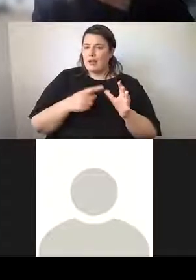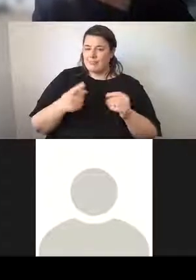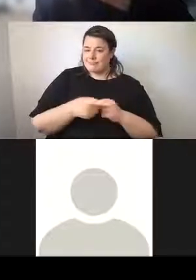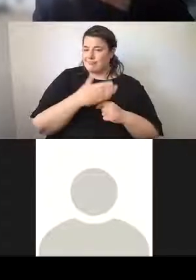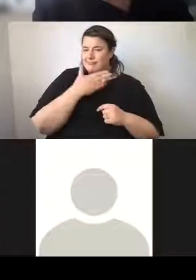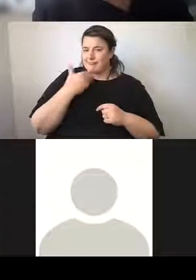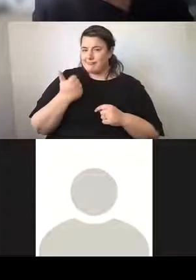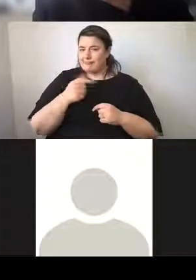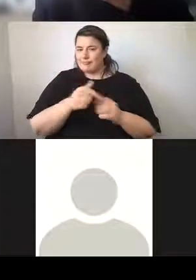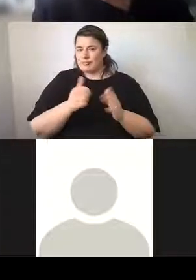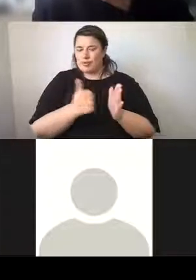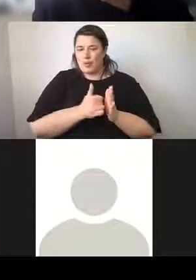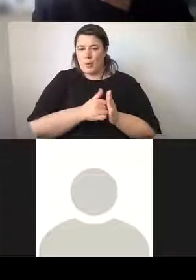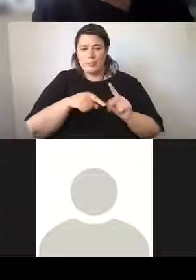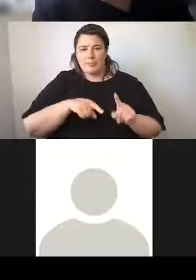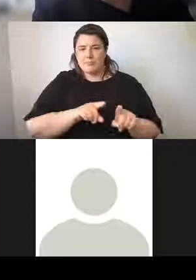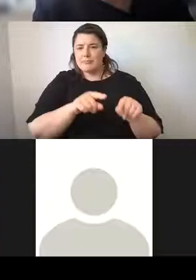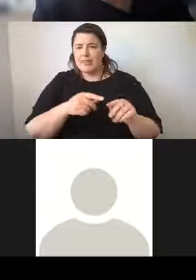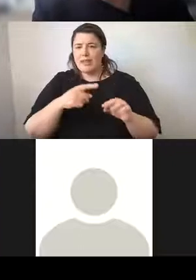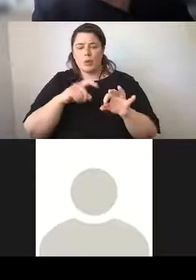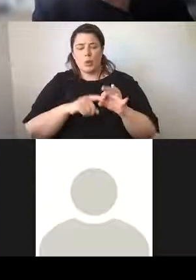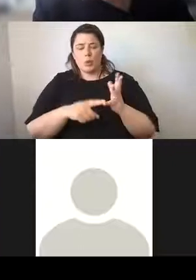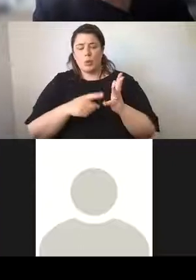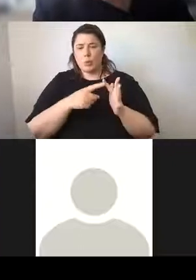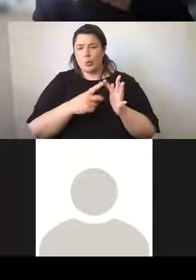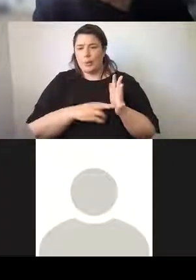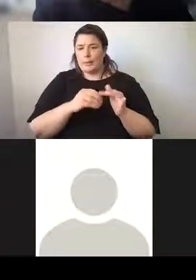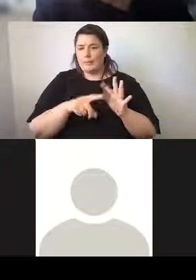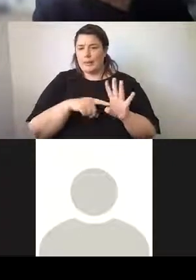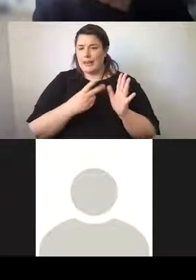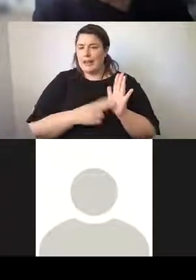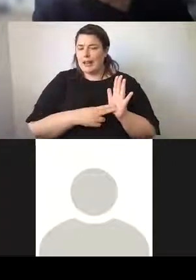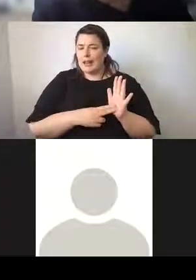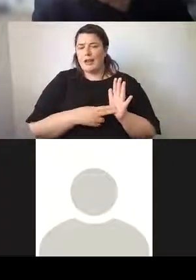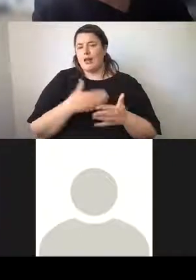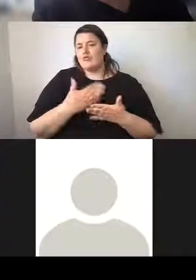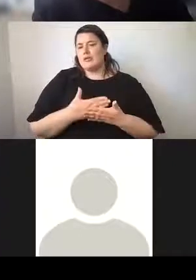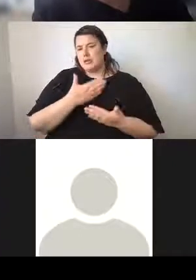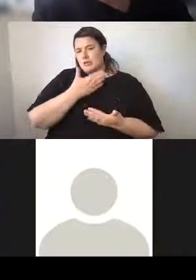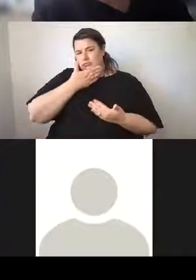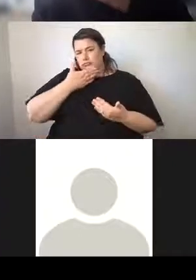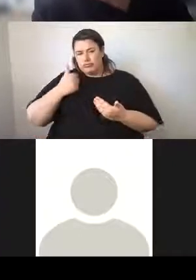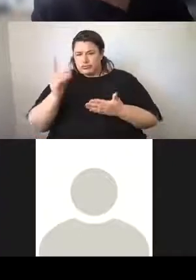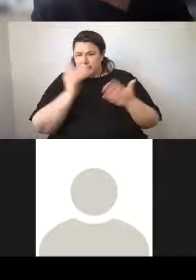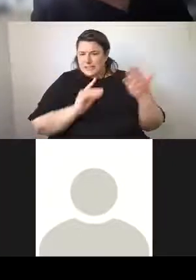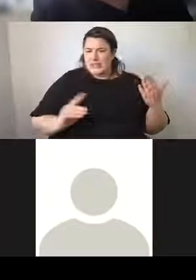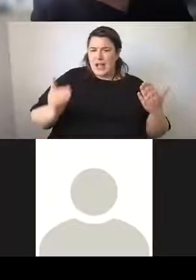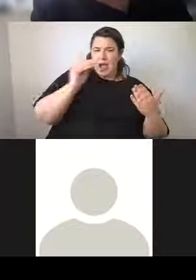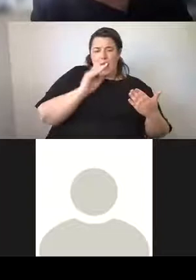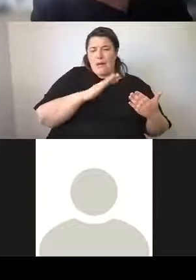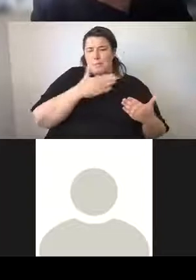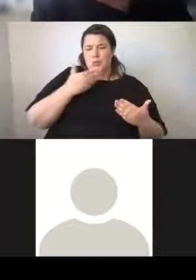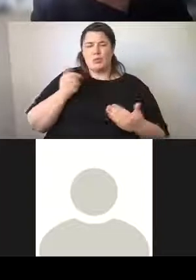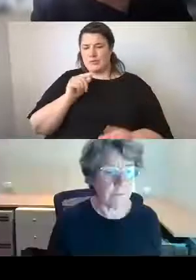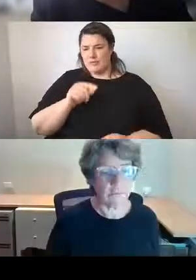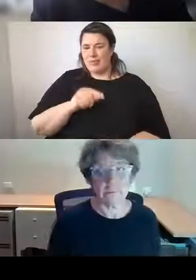to that store, it's well worth a look for the absolute beauty of their designs. And he said